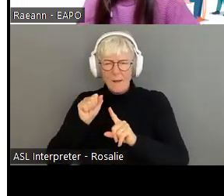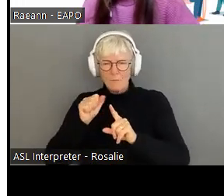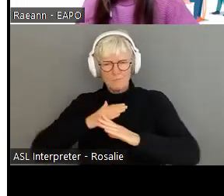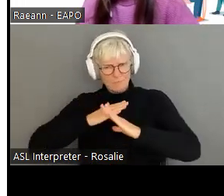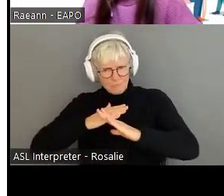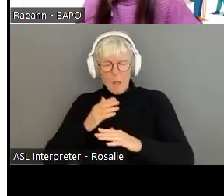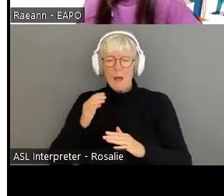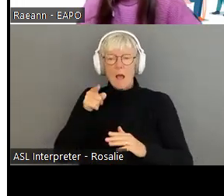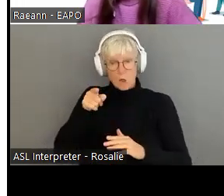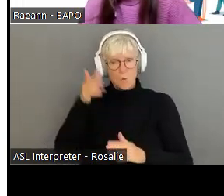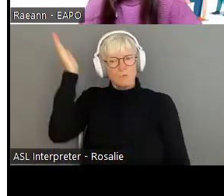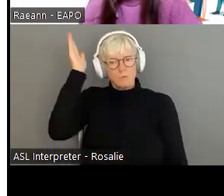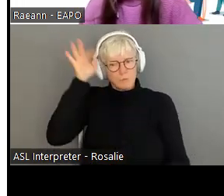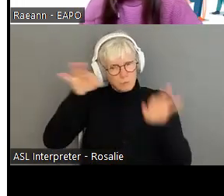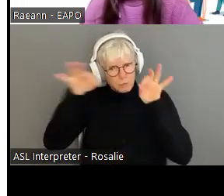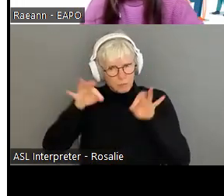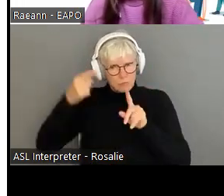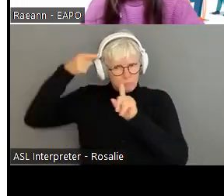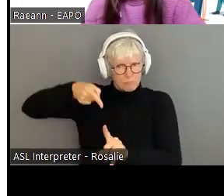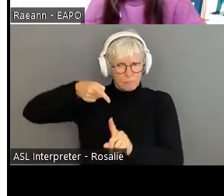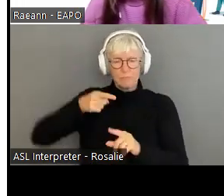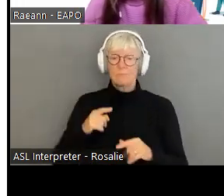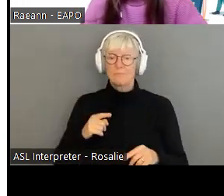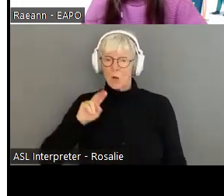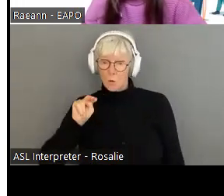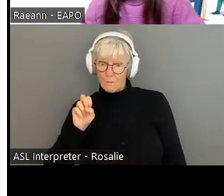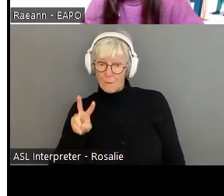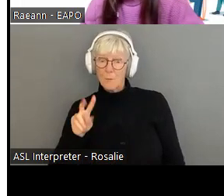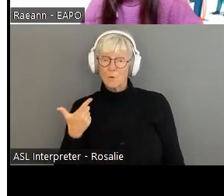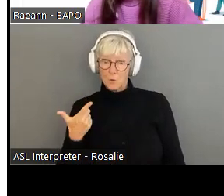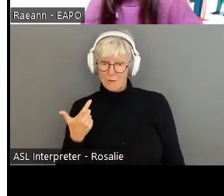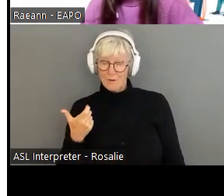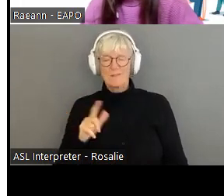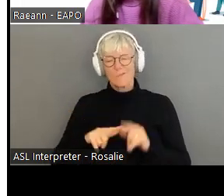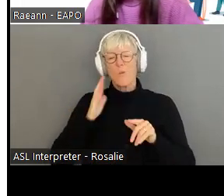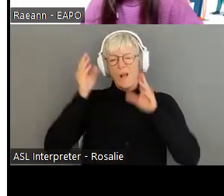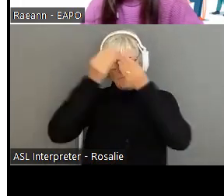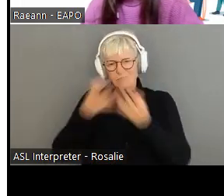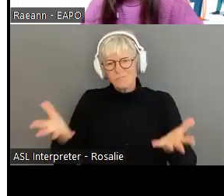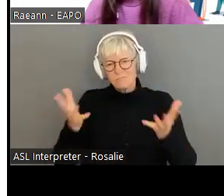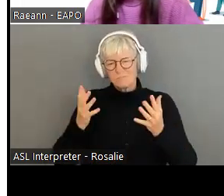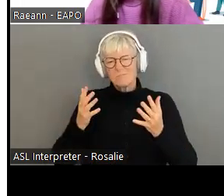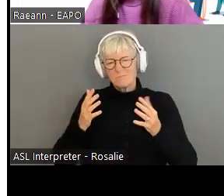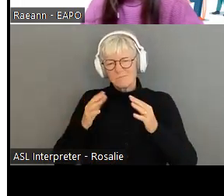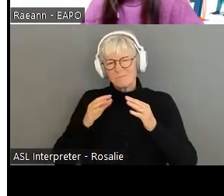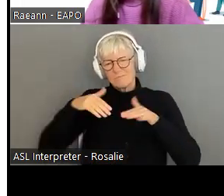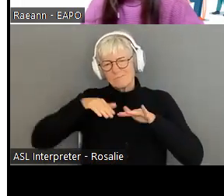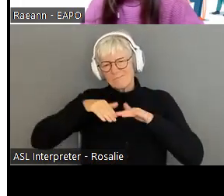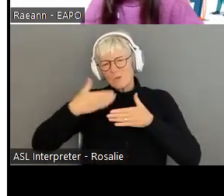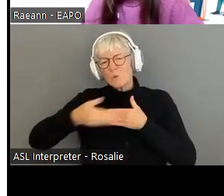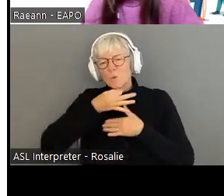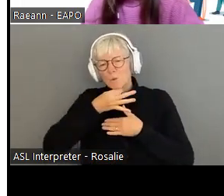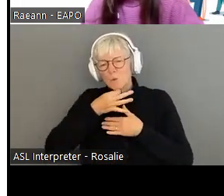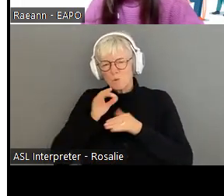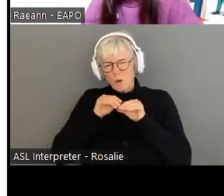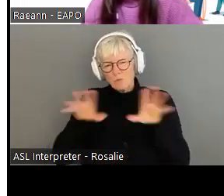more information on that just specific issue on the 21st. So you'll see more communication coming out of that, um, shortly, I believe